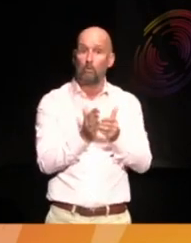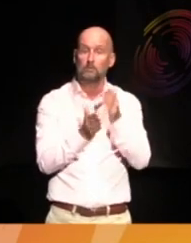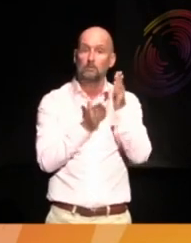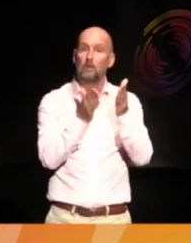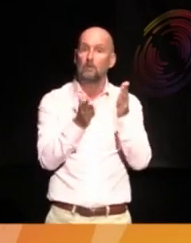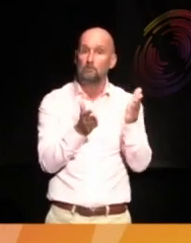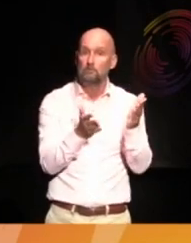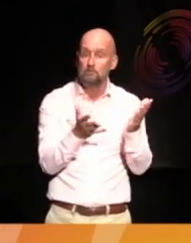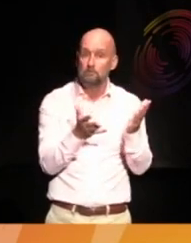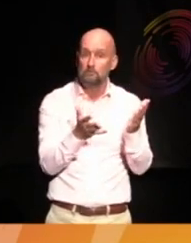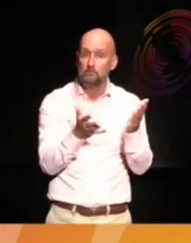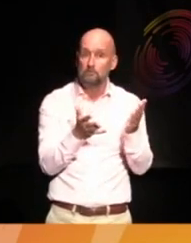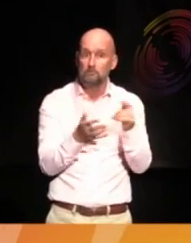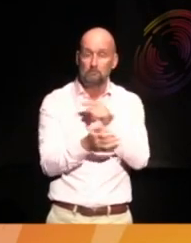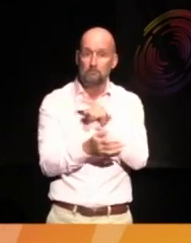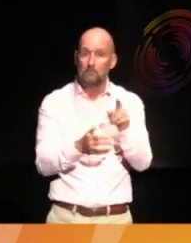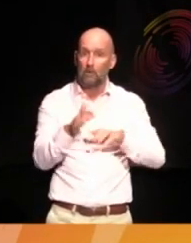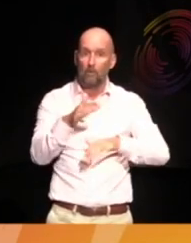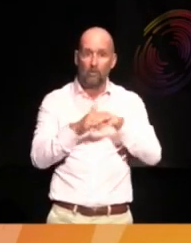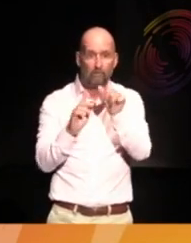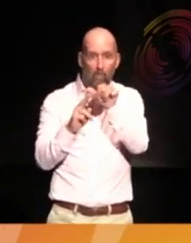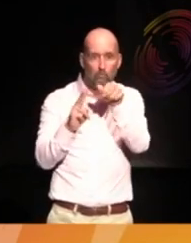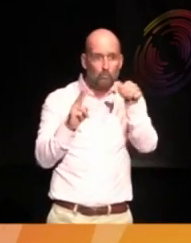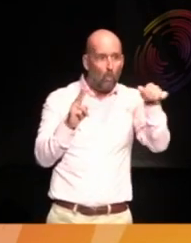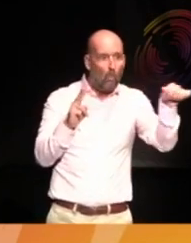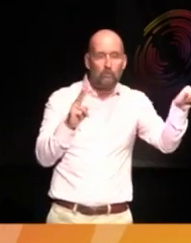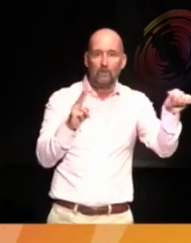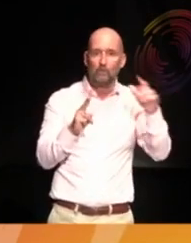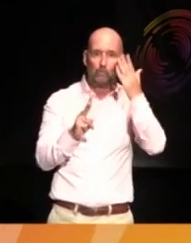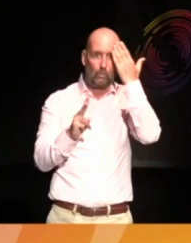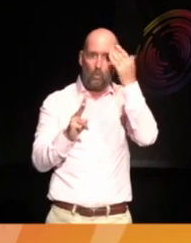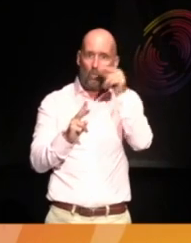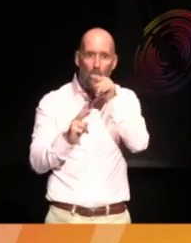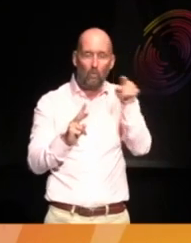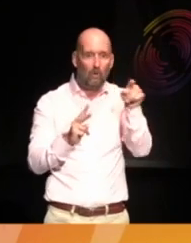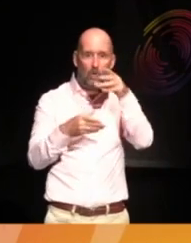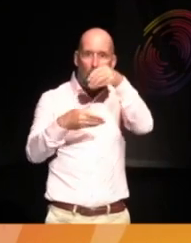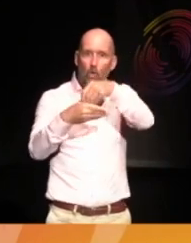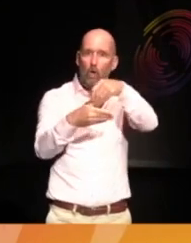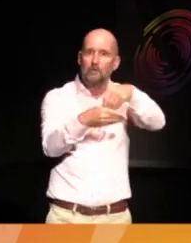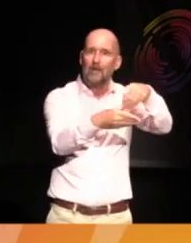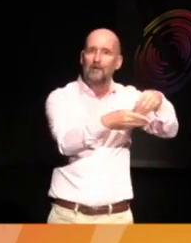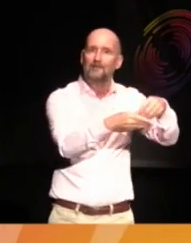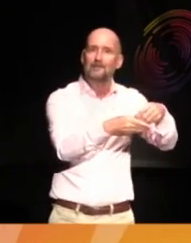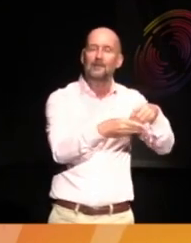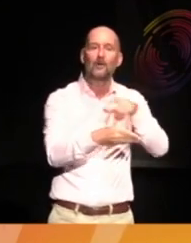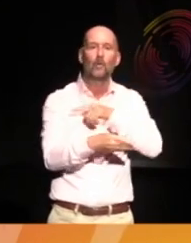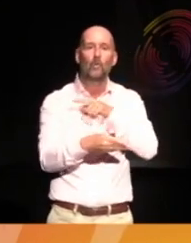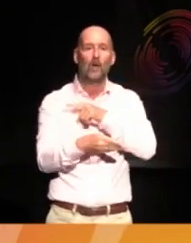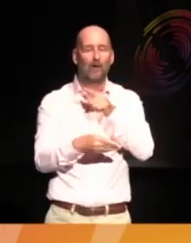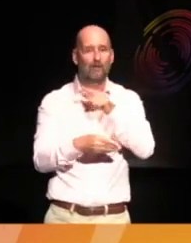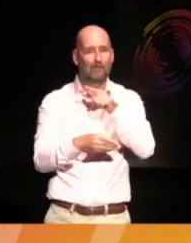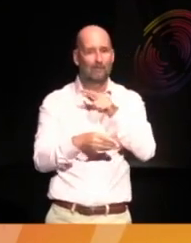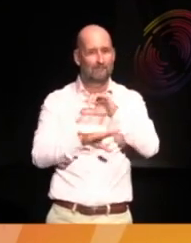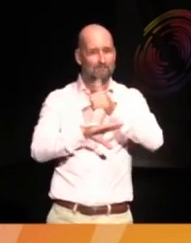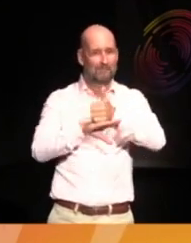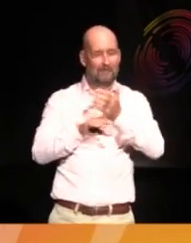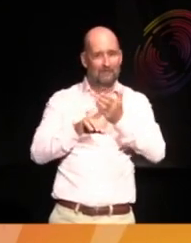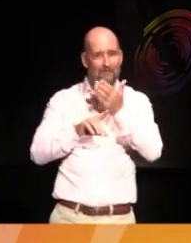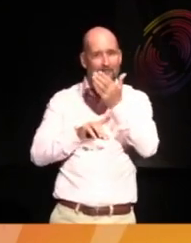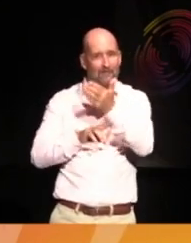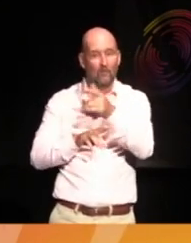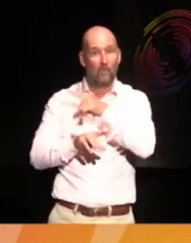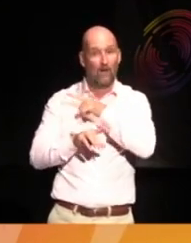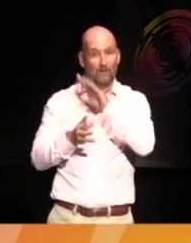not necessarily have the full story, you will not know necessarily the context of the punitive expedition, how they actually